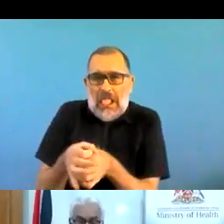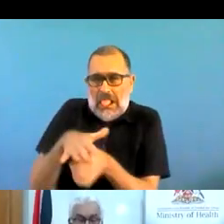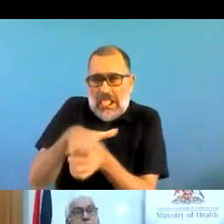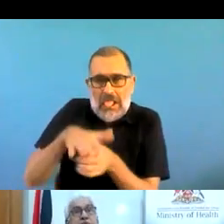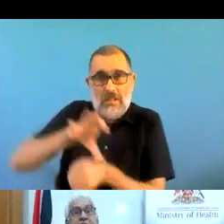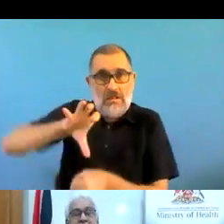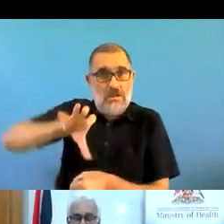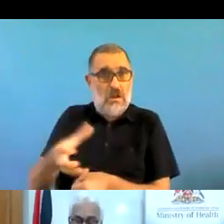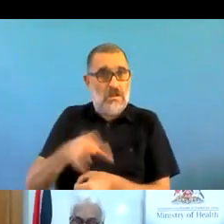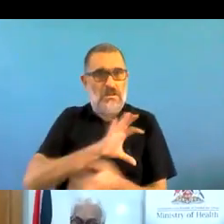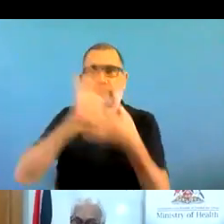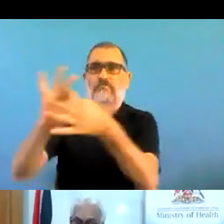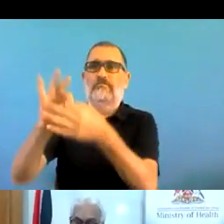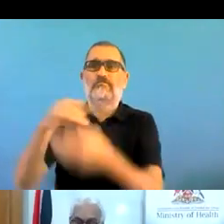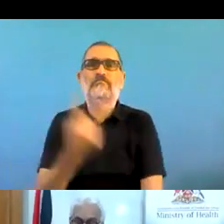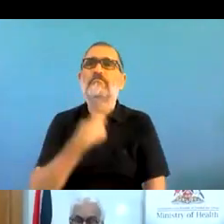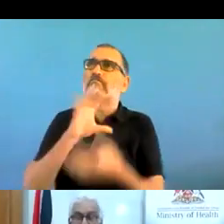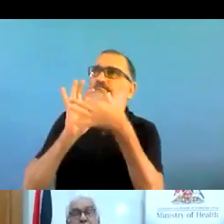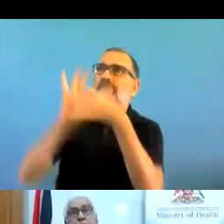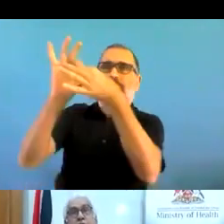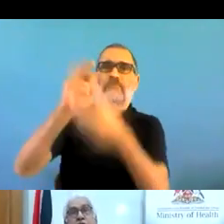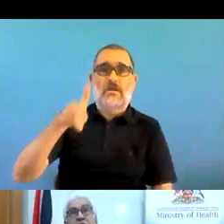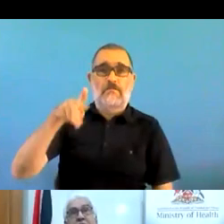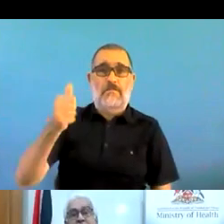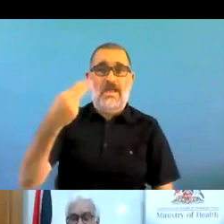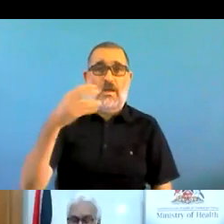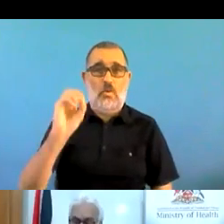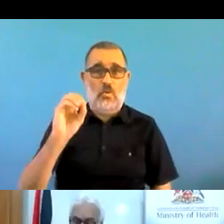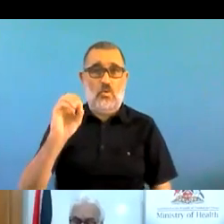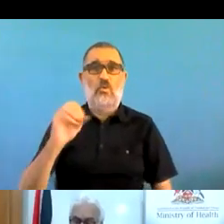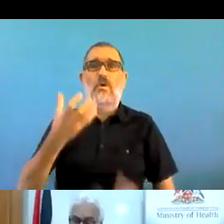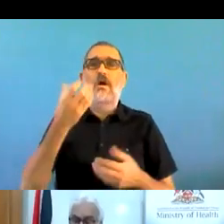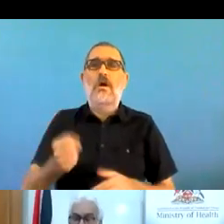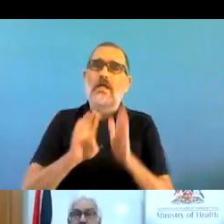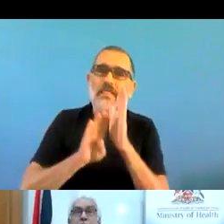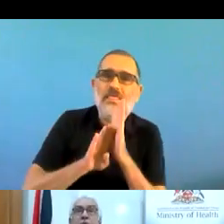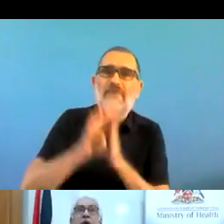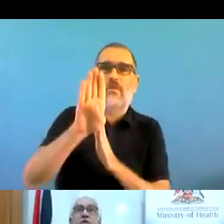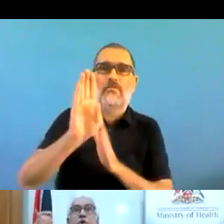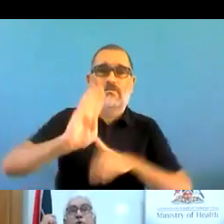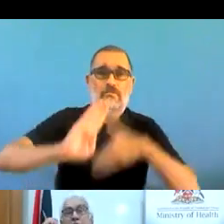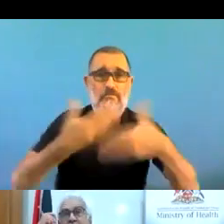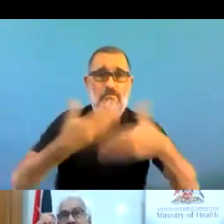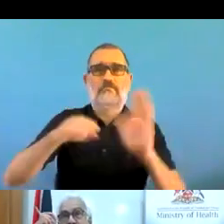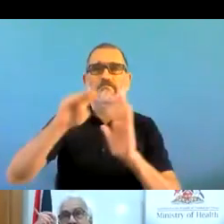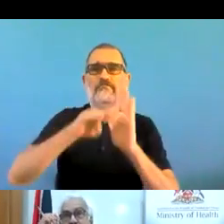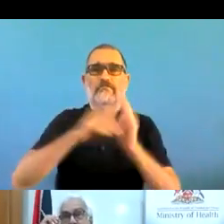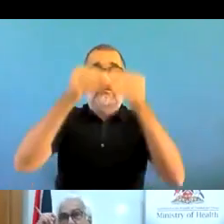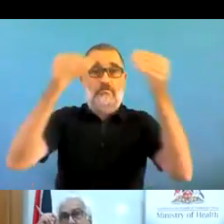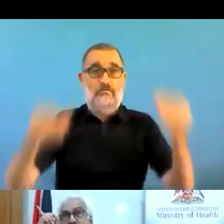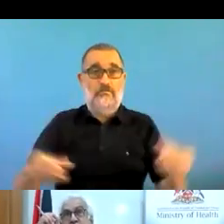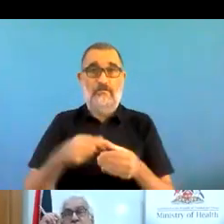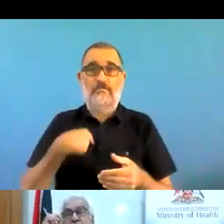which will provide a framework for us and the operationalization of our technical working group. So recognize,